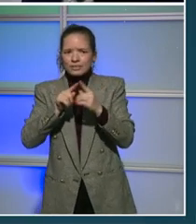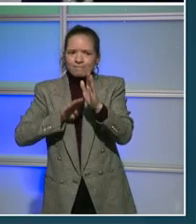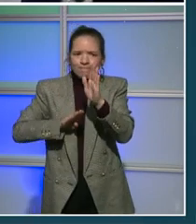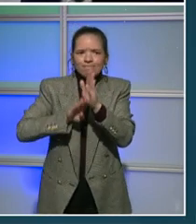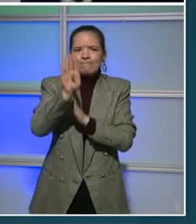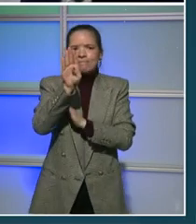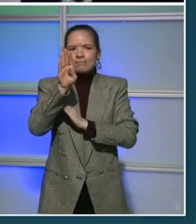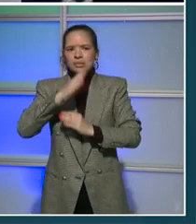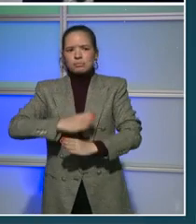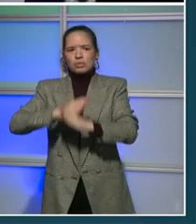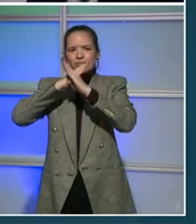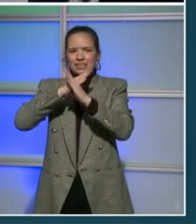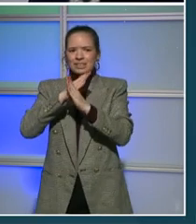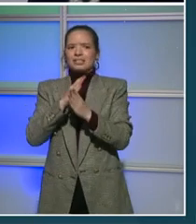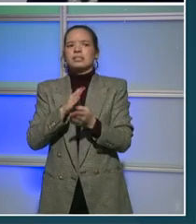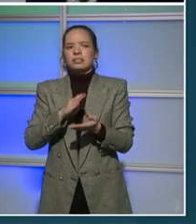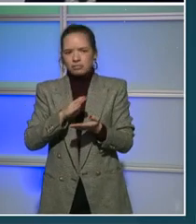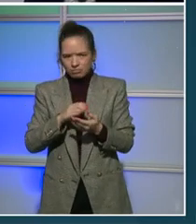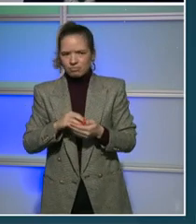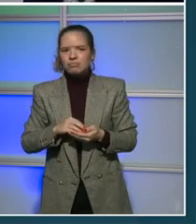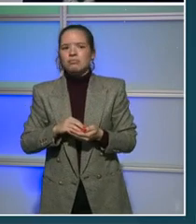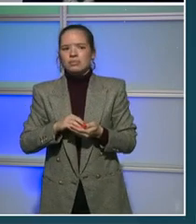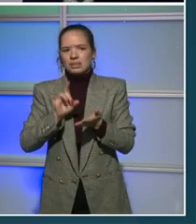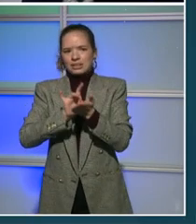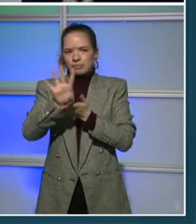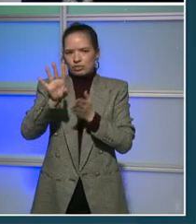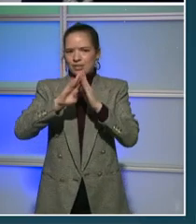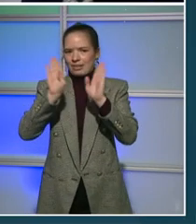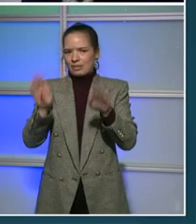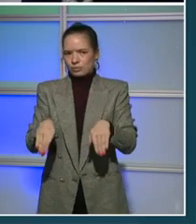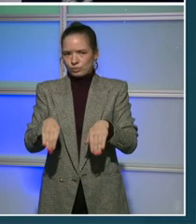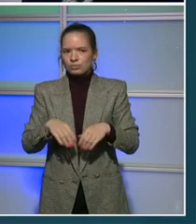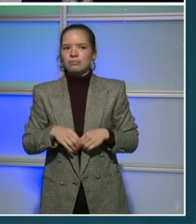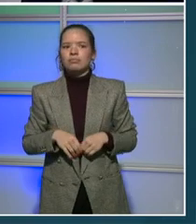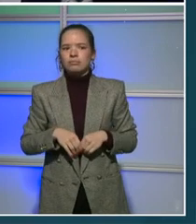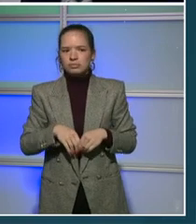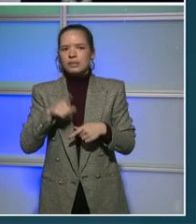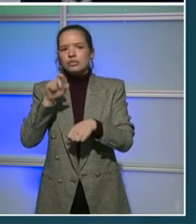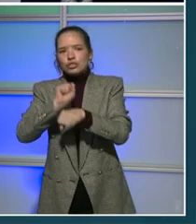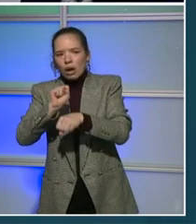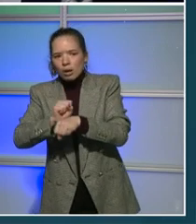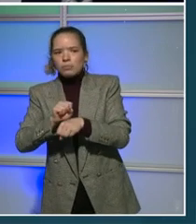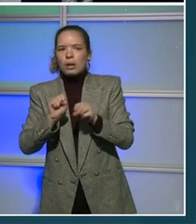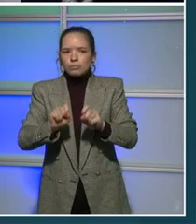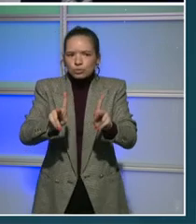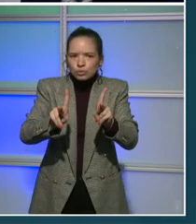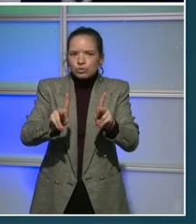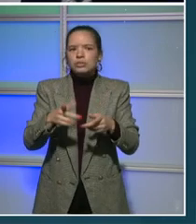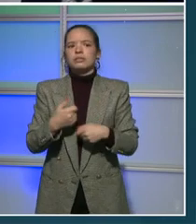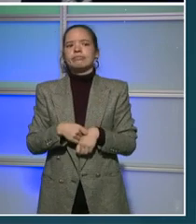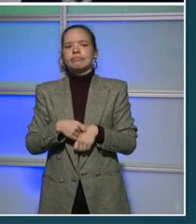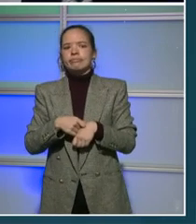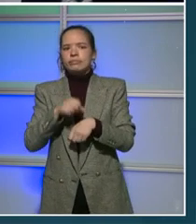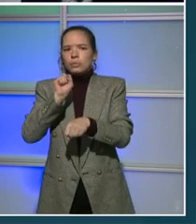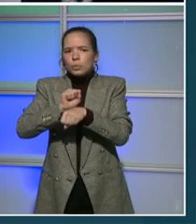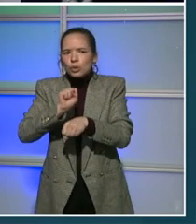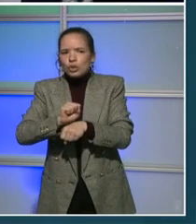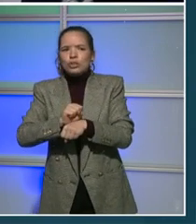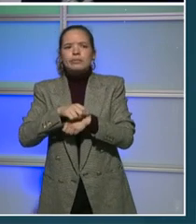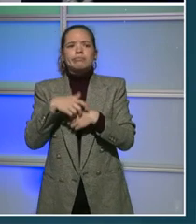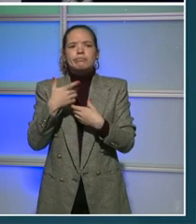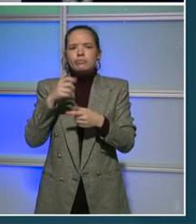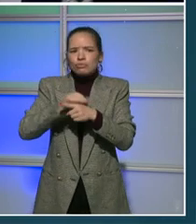over five million dollars to expand job opportunities in summer youth employment program, and millions to provide assistance to arts and cultural